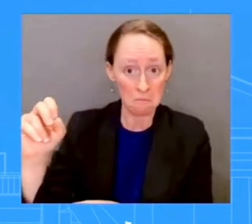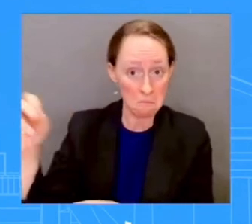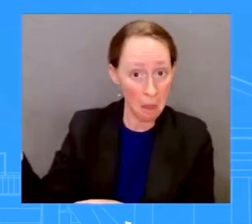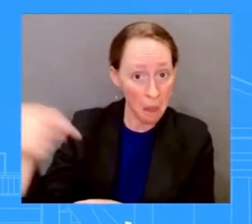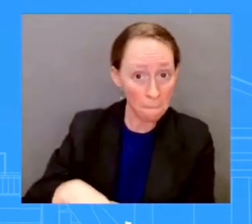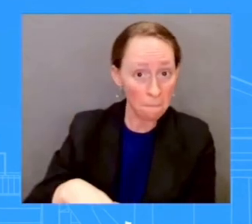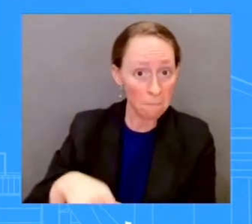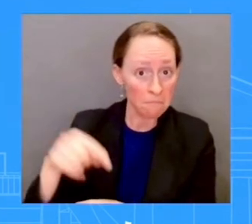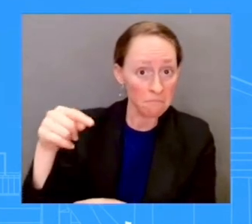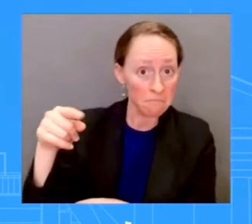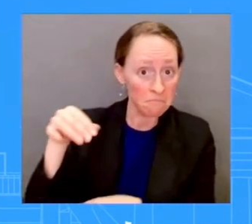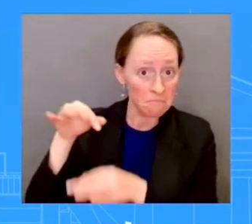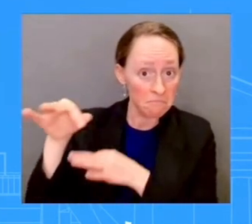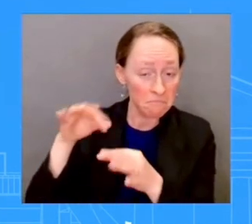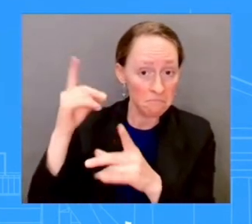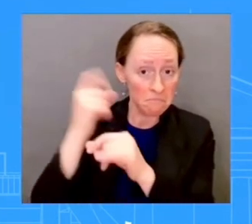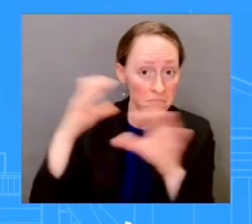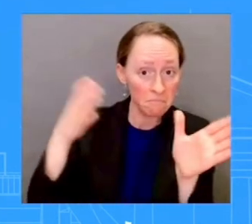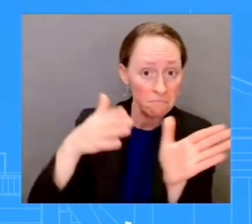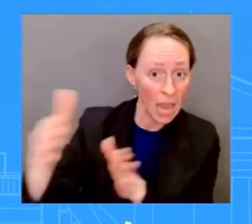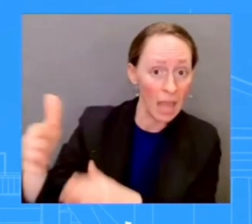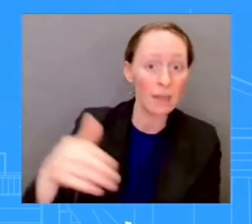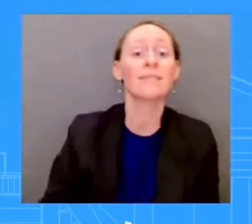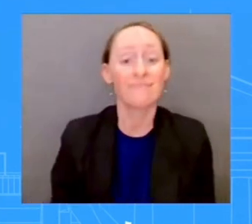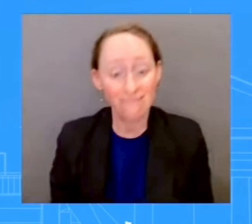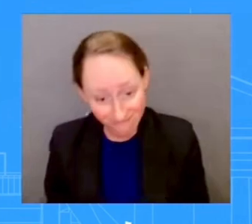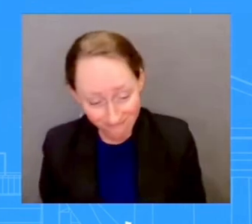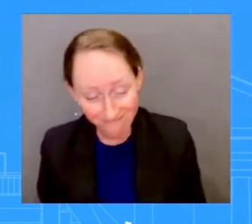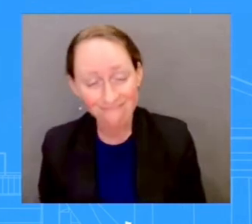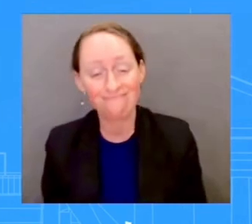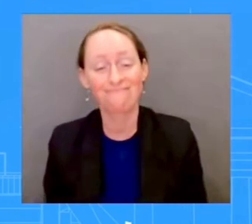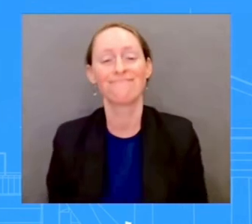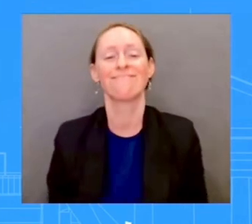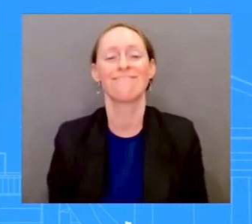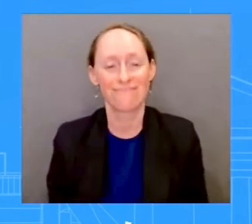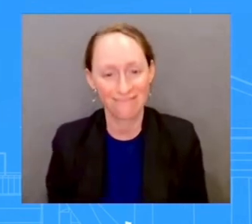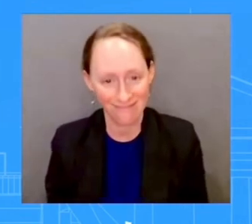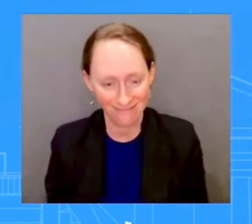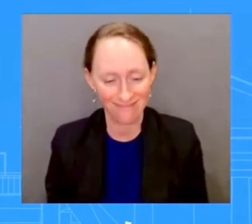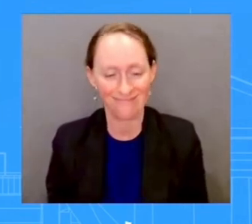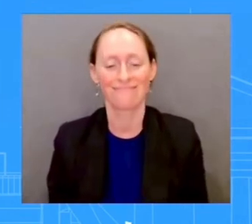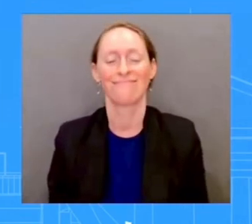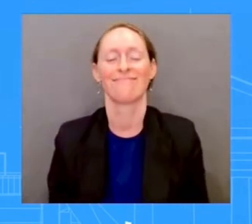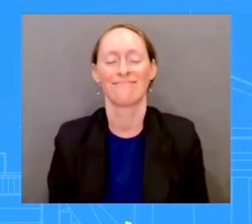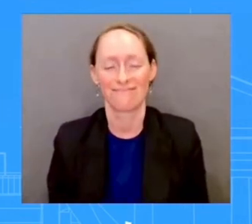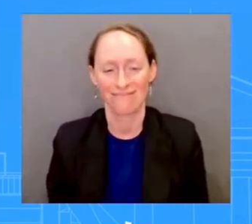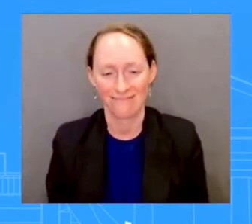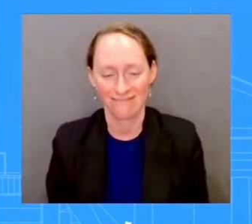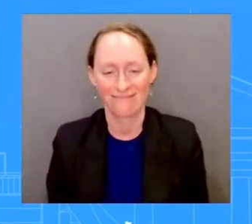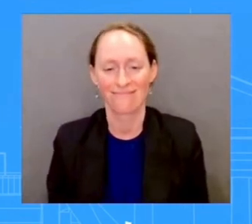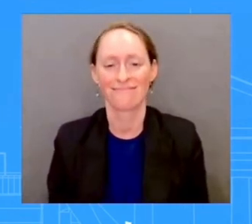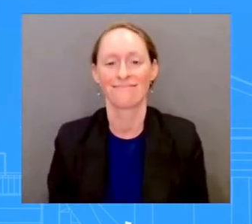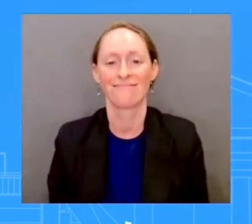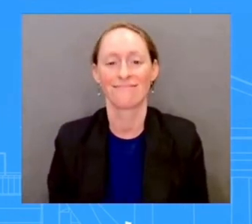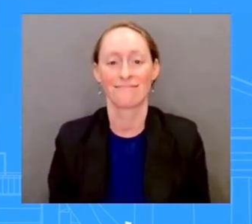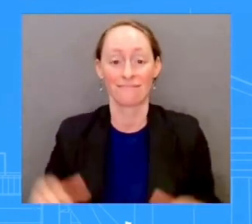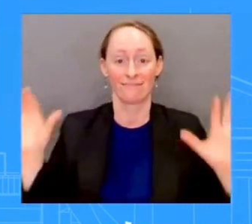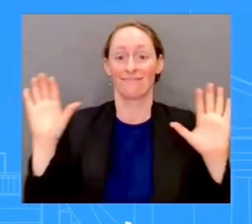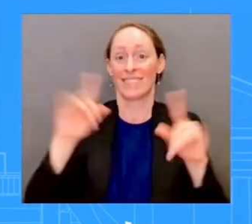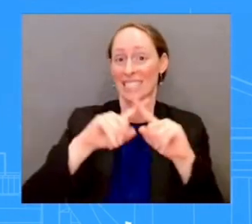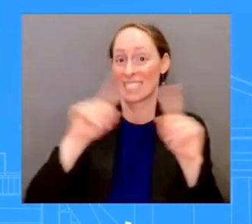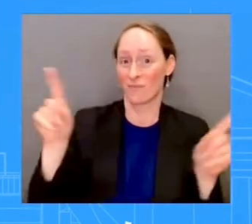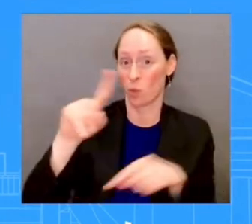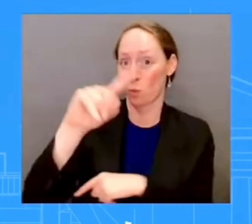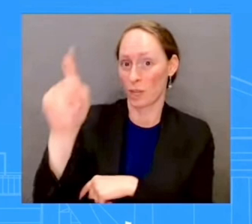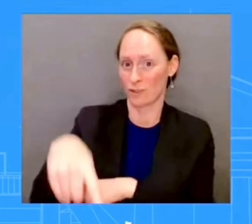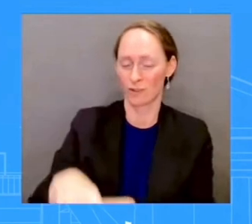something that we do ahead of a trip. As for something completely different, I have a question on immigration. Okay. And something that happened here at the White